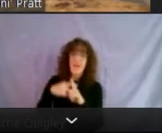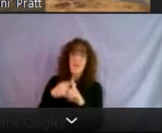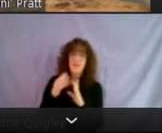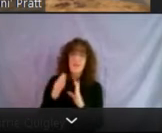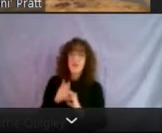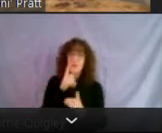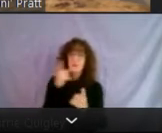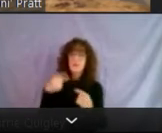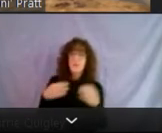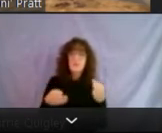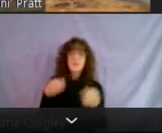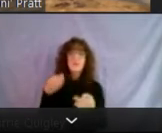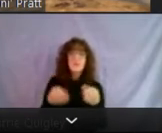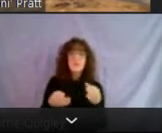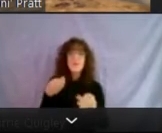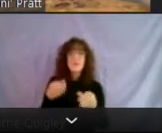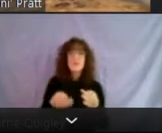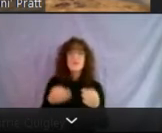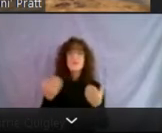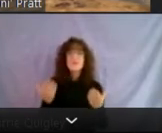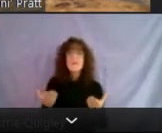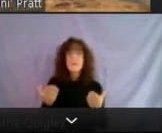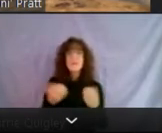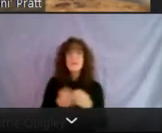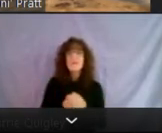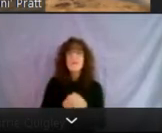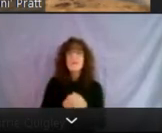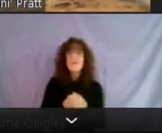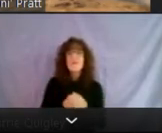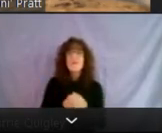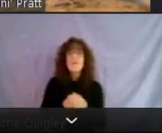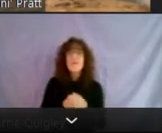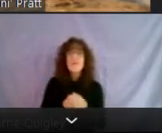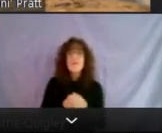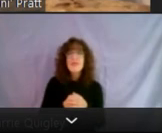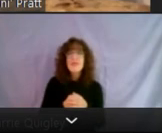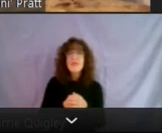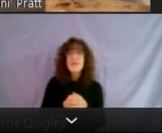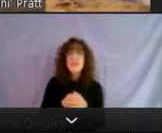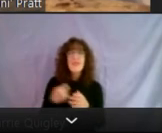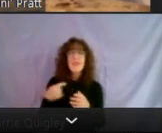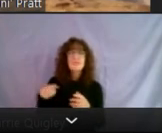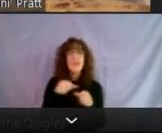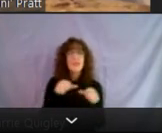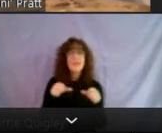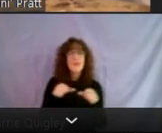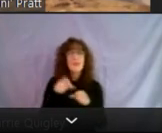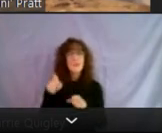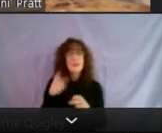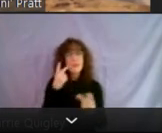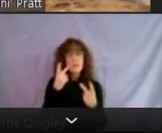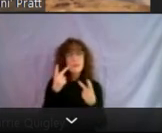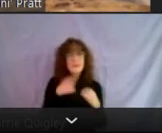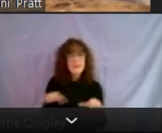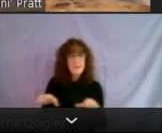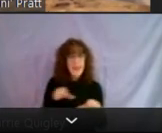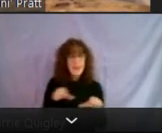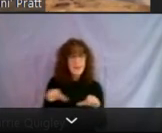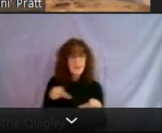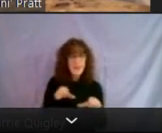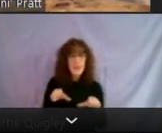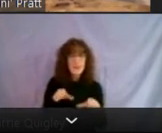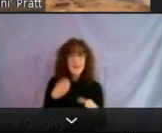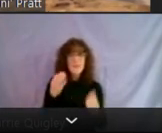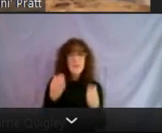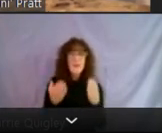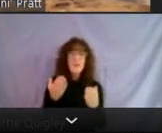coming to court. Uh, so, you know, those are, those are areas where we, we need to see some action taken. It will probably